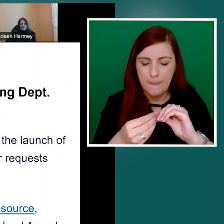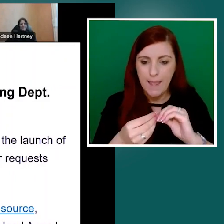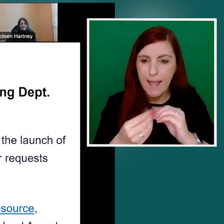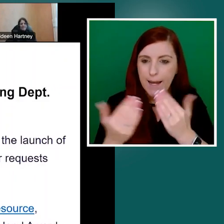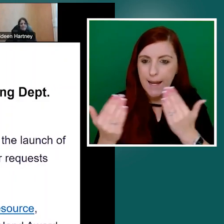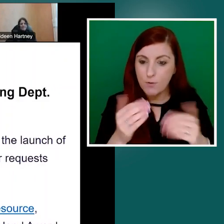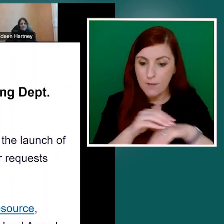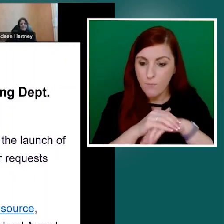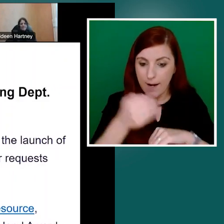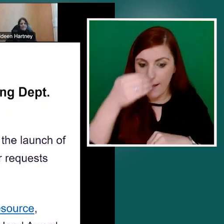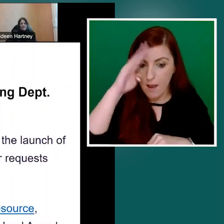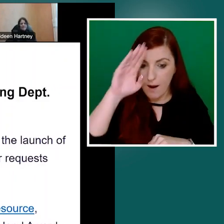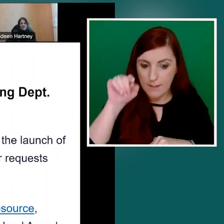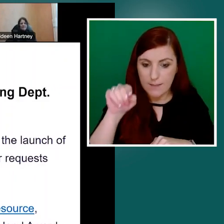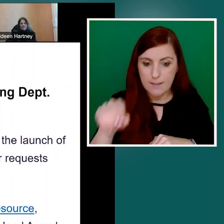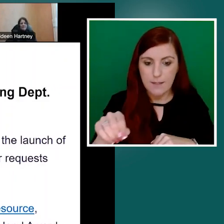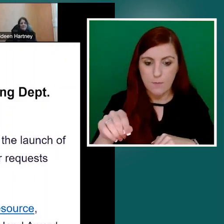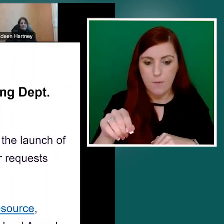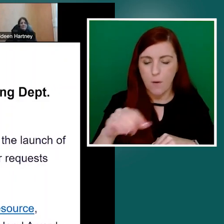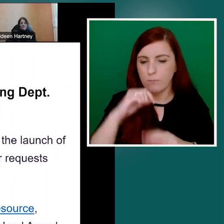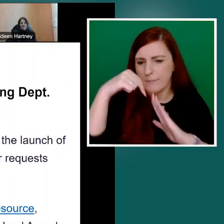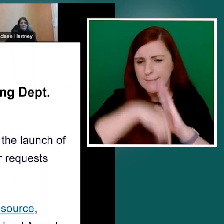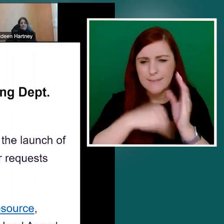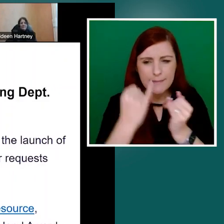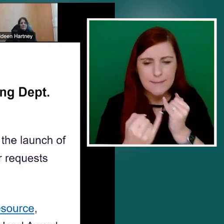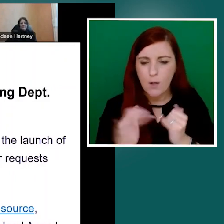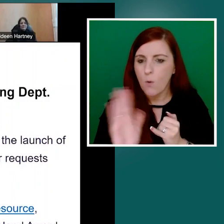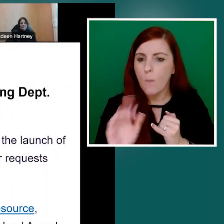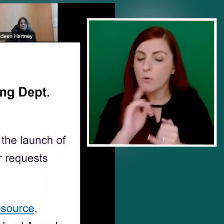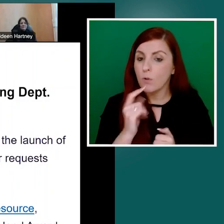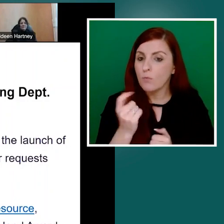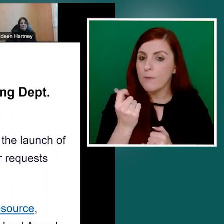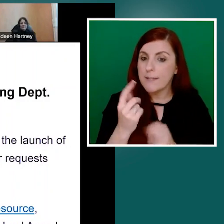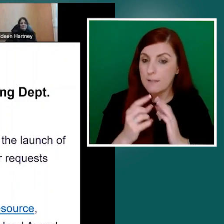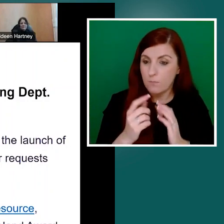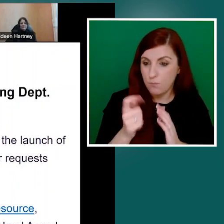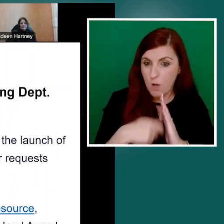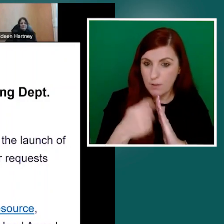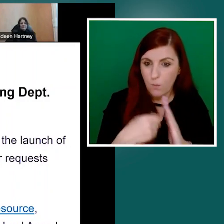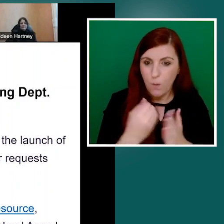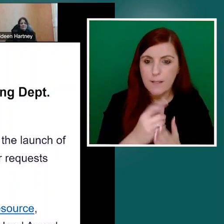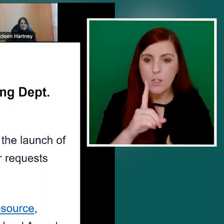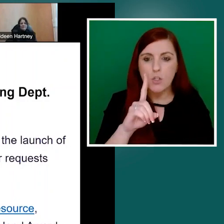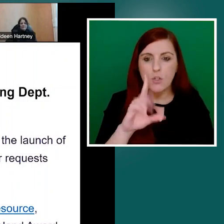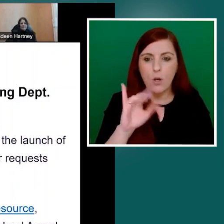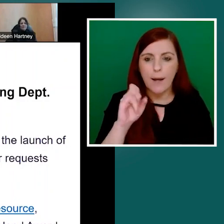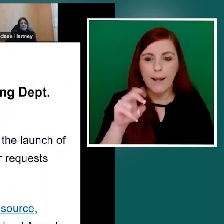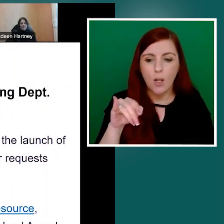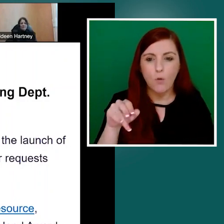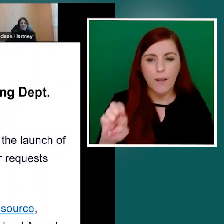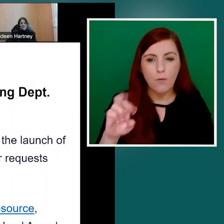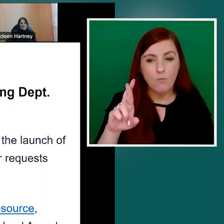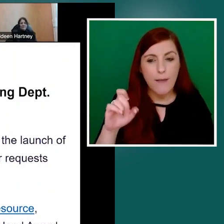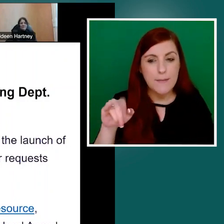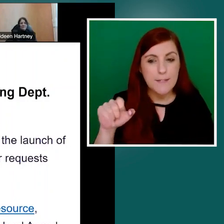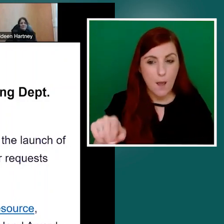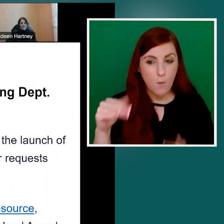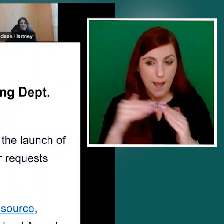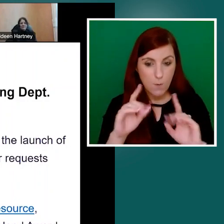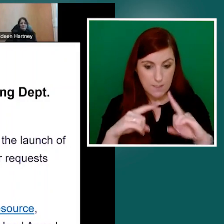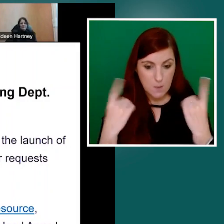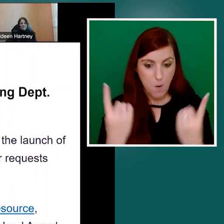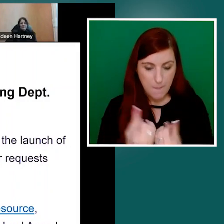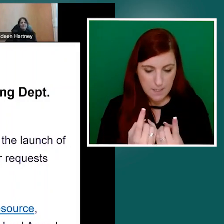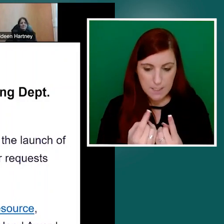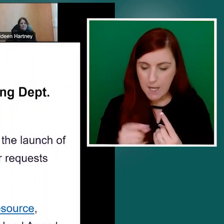working with within Leary Rathdown Housing Department. And it has resulted, and I think James mentioned this, kind of the business